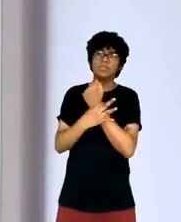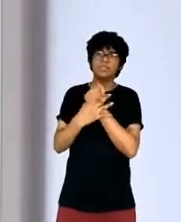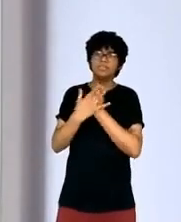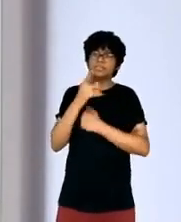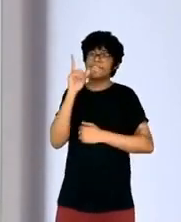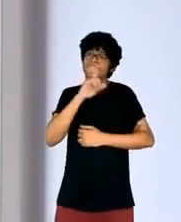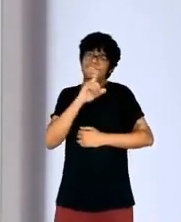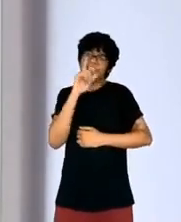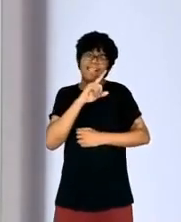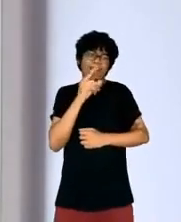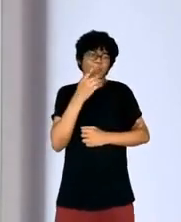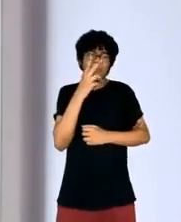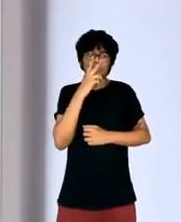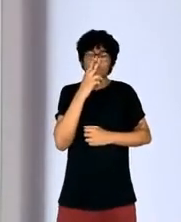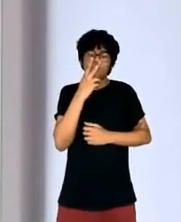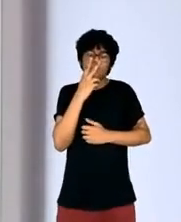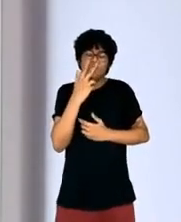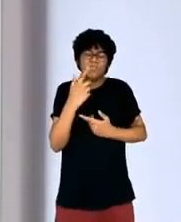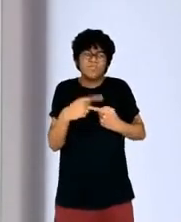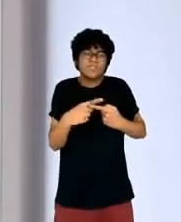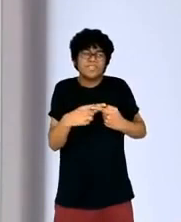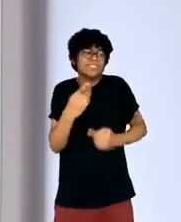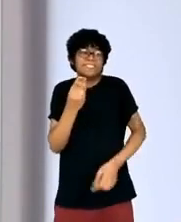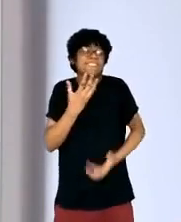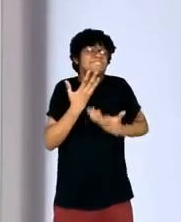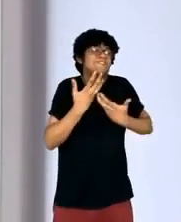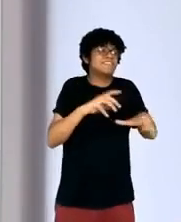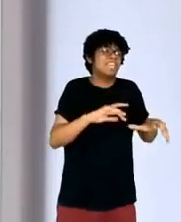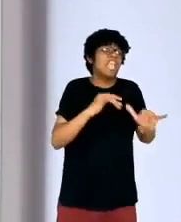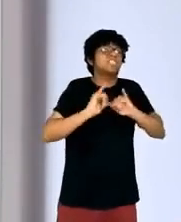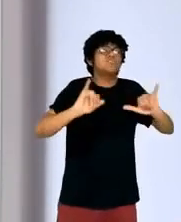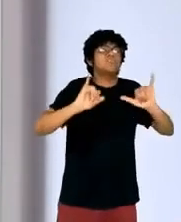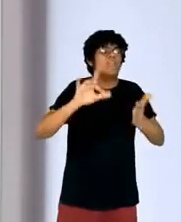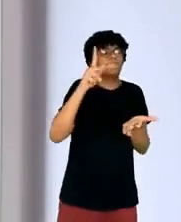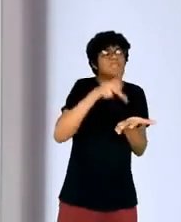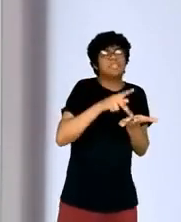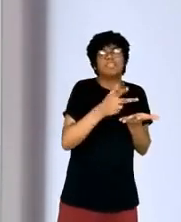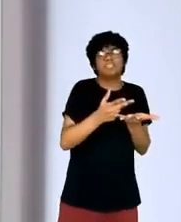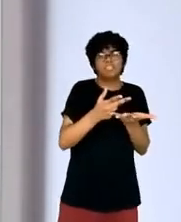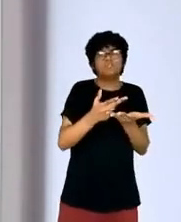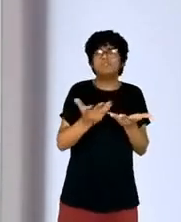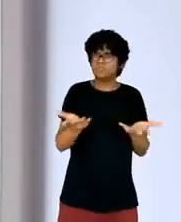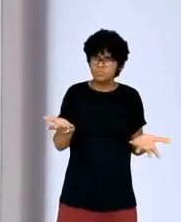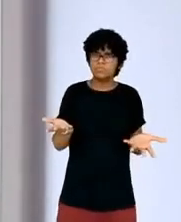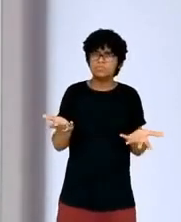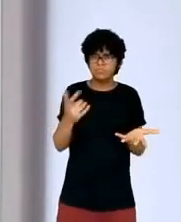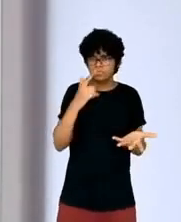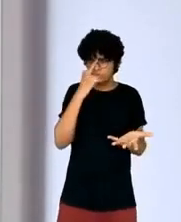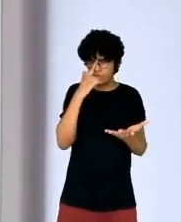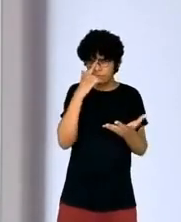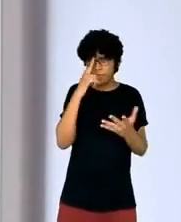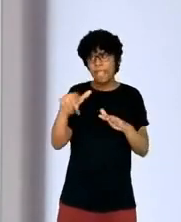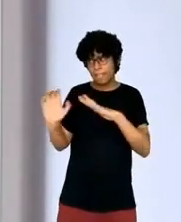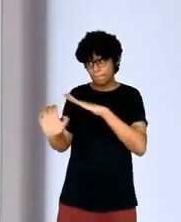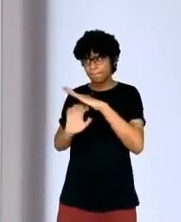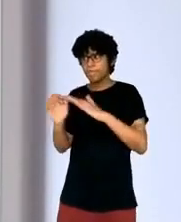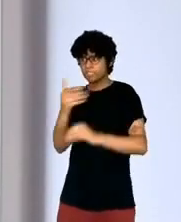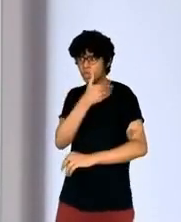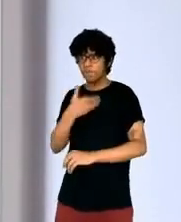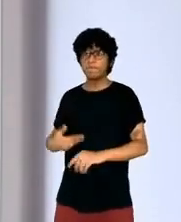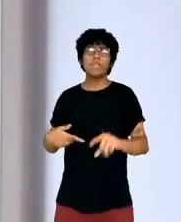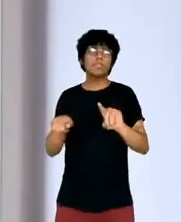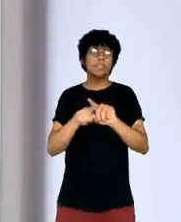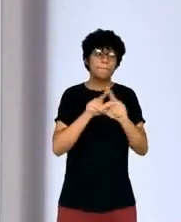was true of government agencies, pharmaceutical companies, and news publishers as well. And in this failure, they